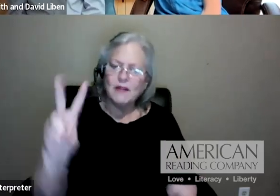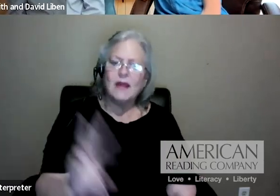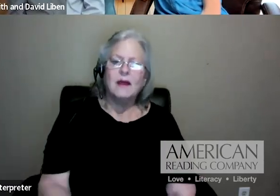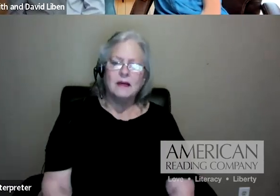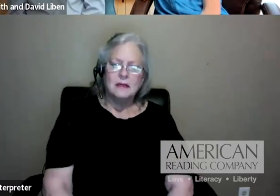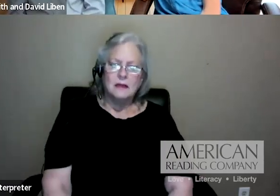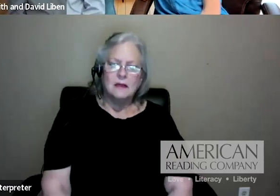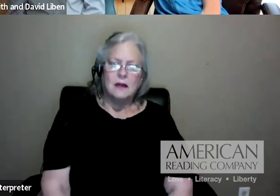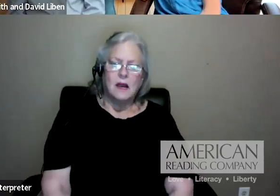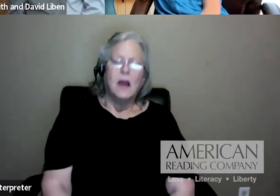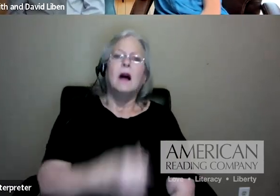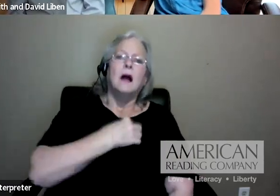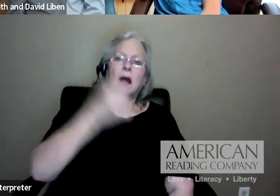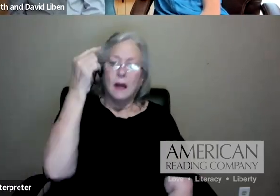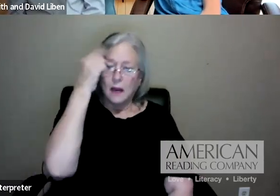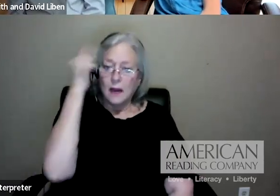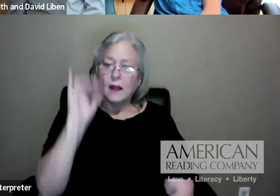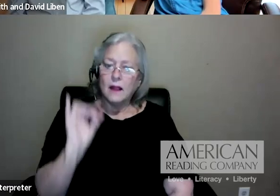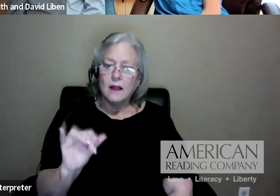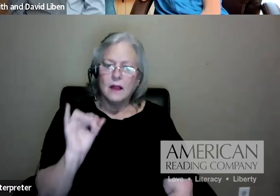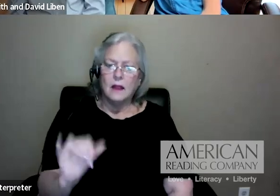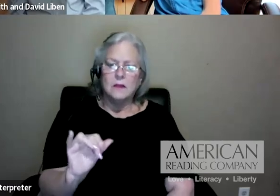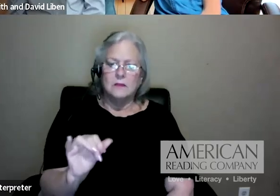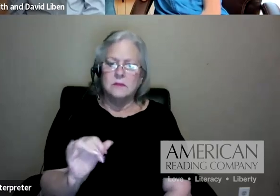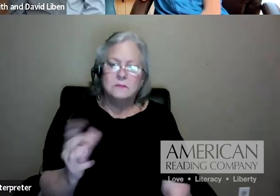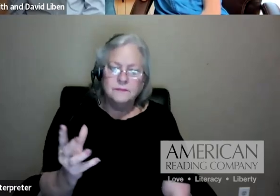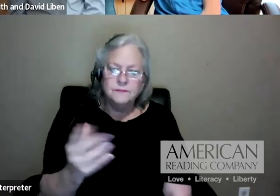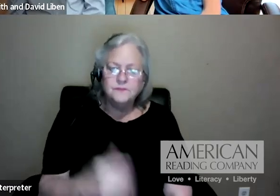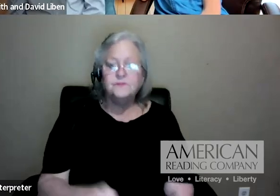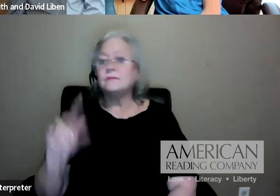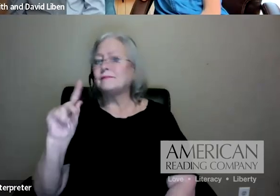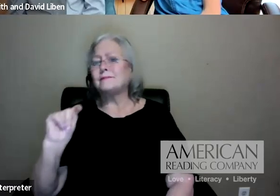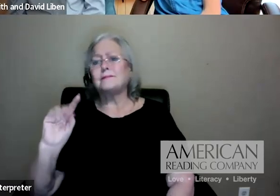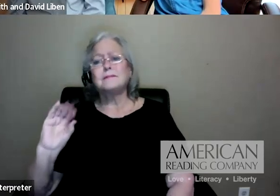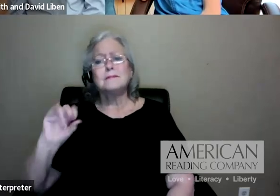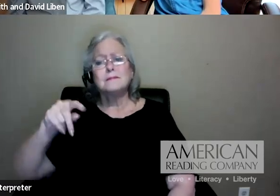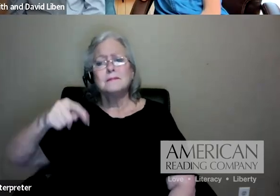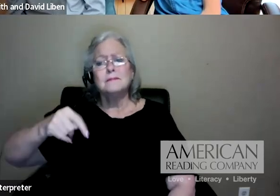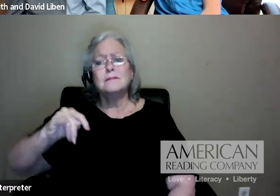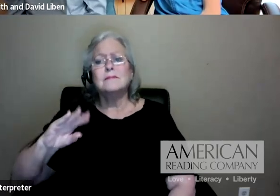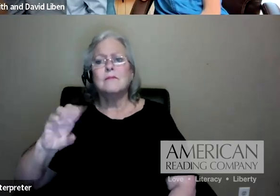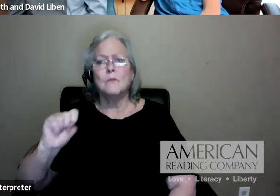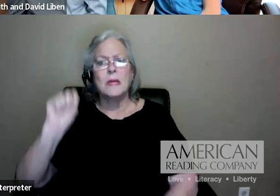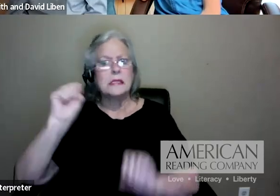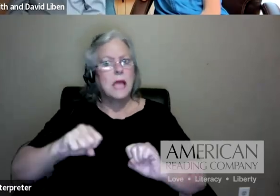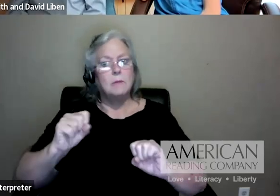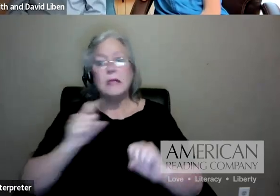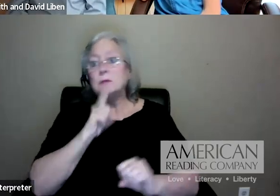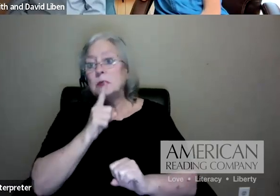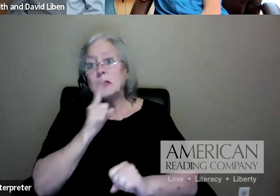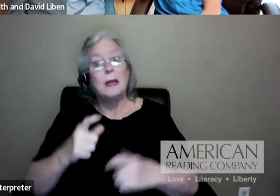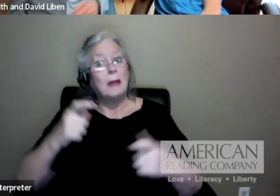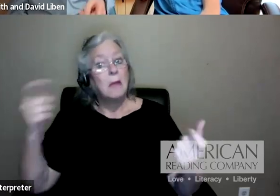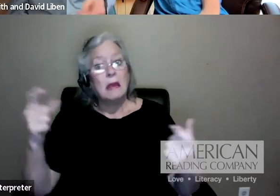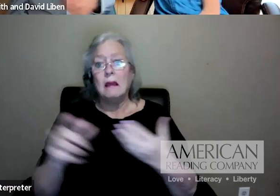think themes, tapas can be loosey-goosey. You know, they can be huge and too much. But I also think themes can